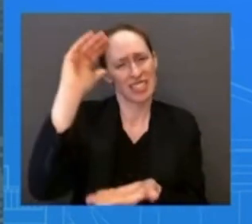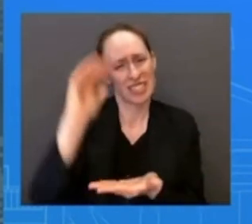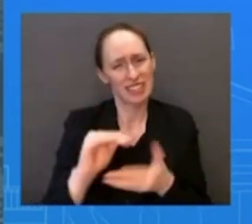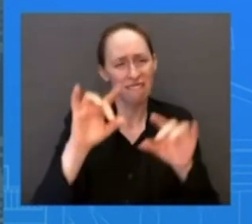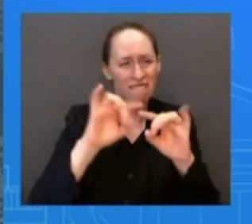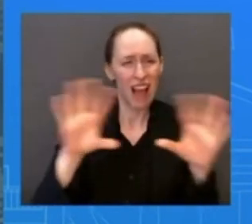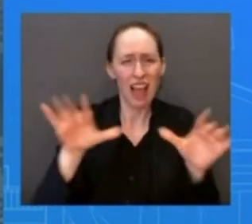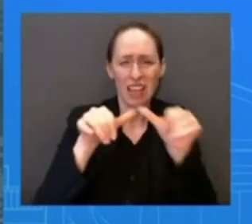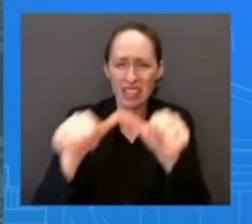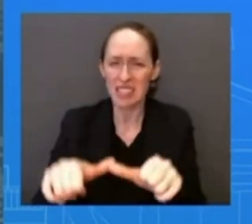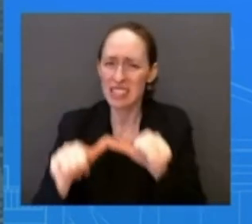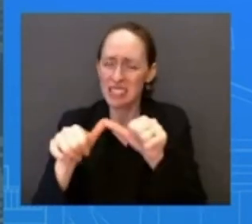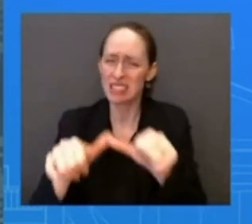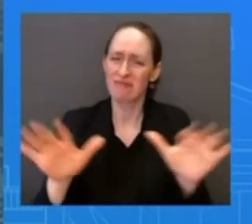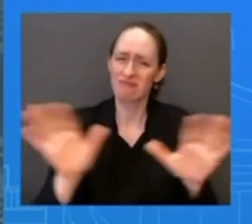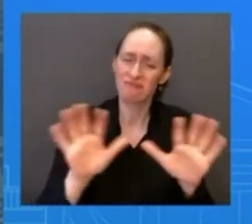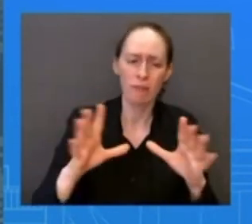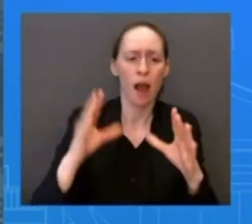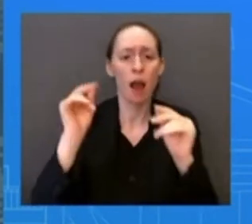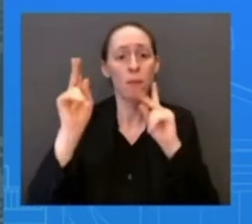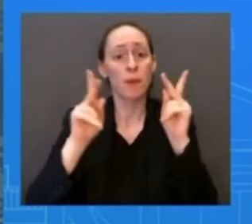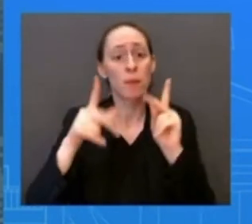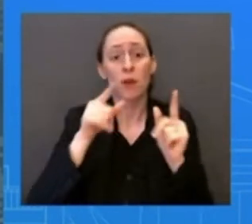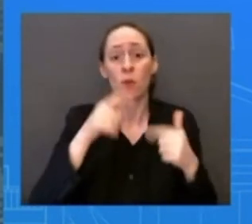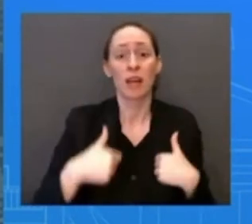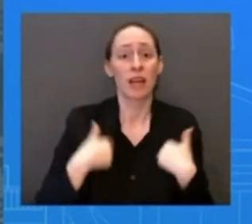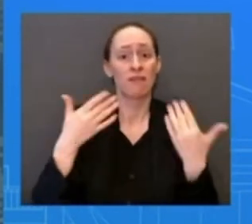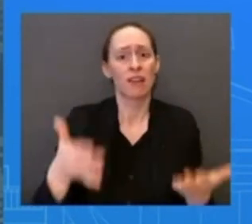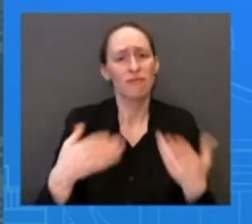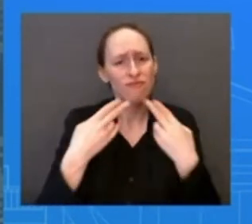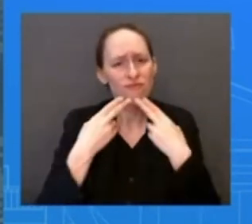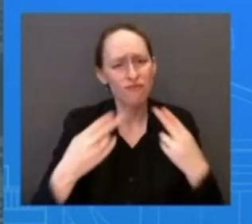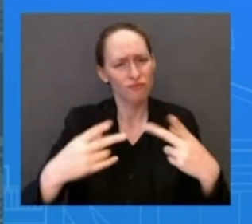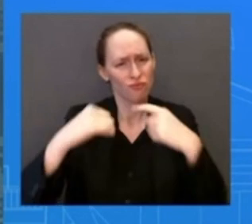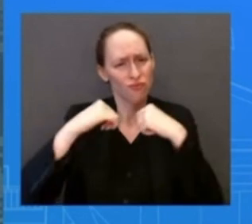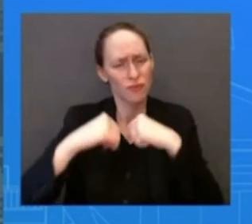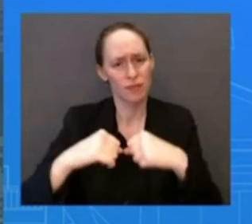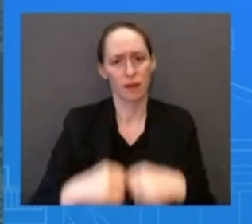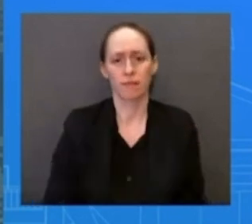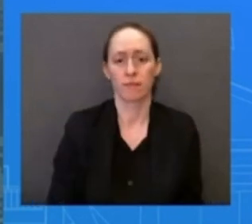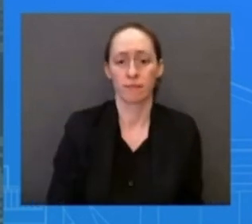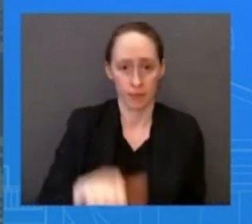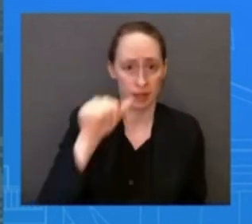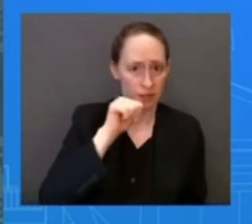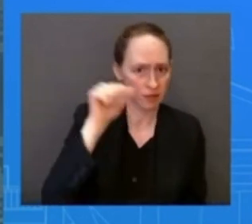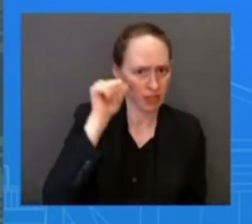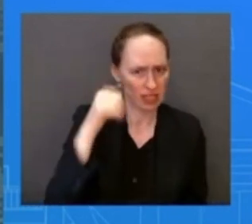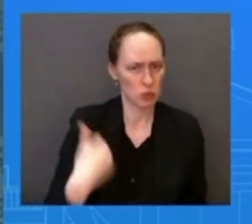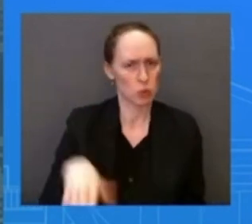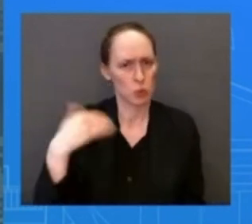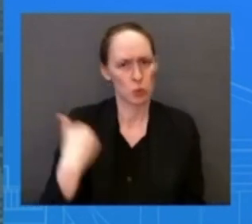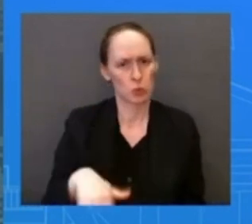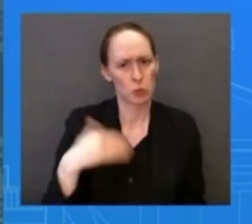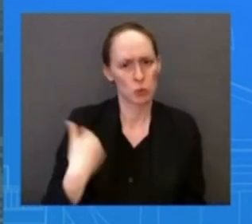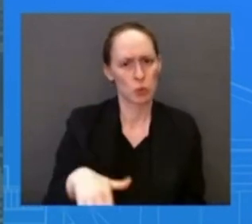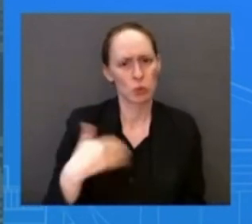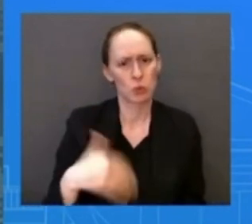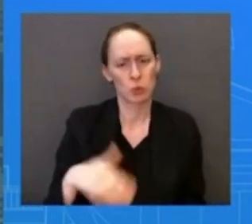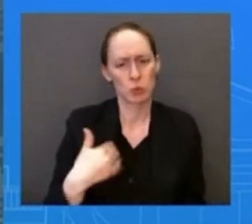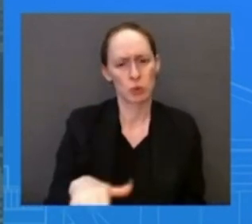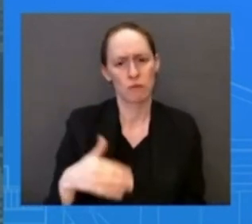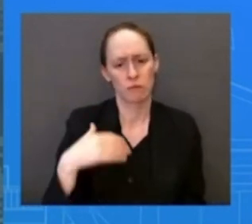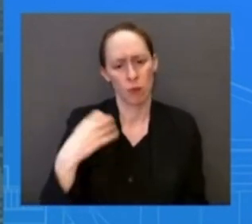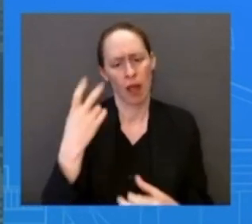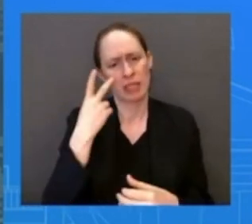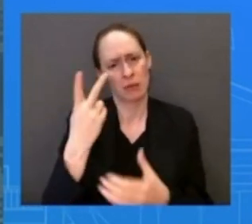Yesterday's events further underscore the urgent need for both sides to take steps that de-escalate tensions, prevent further loss